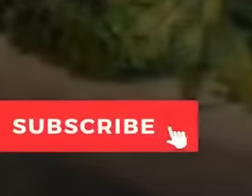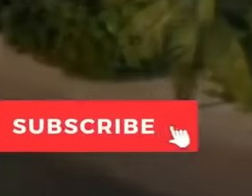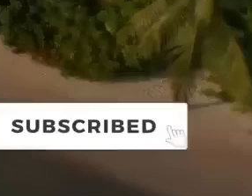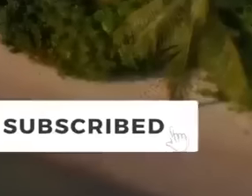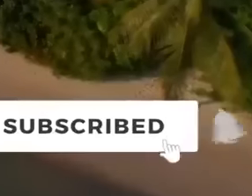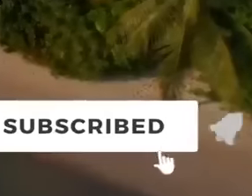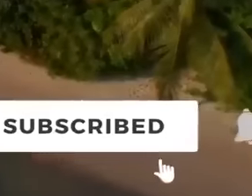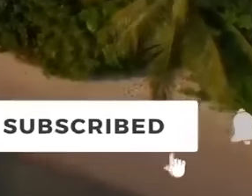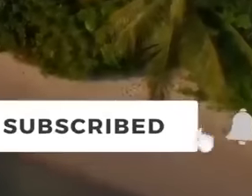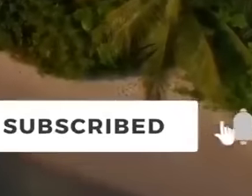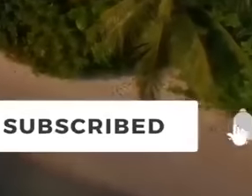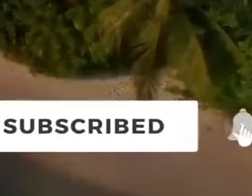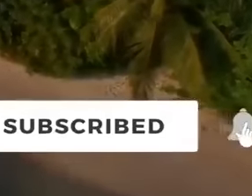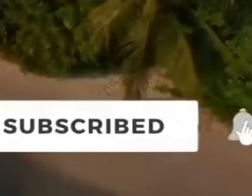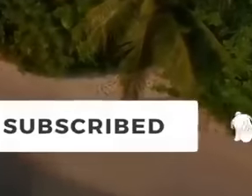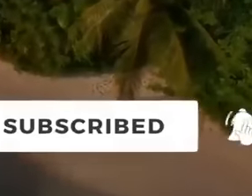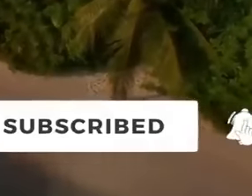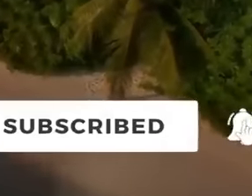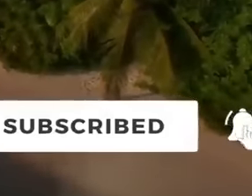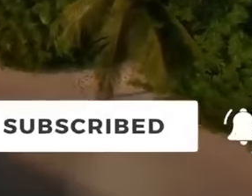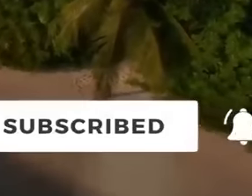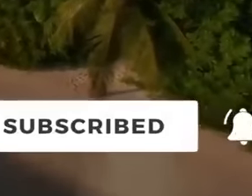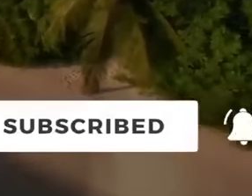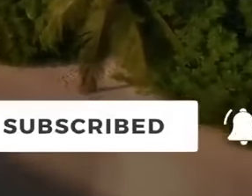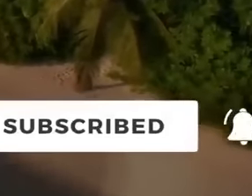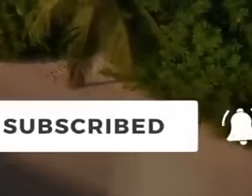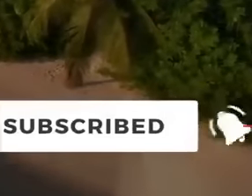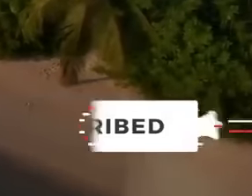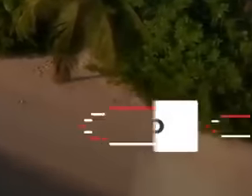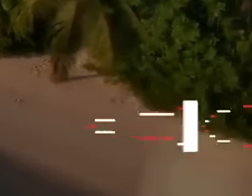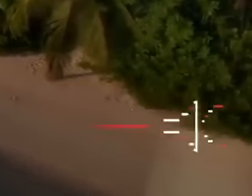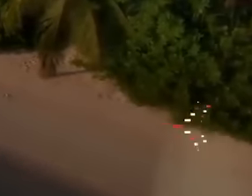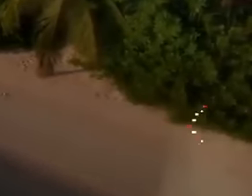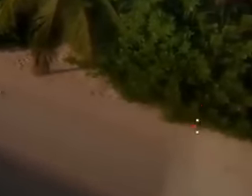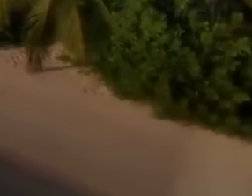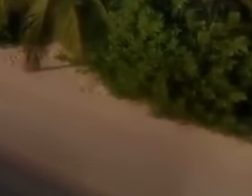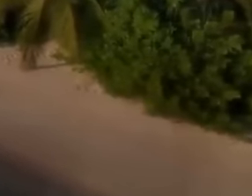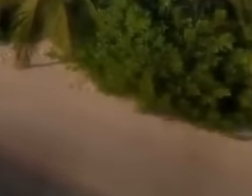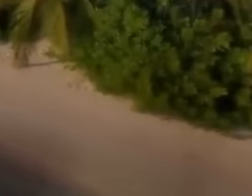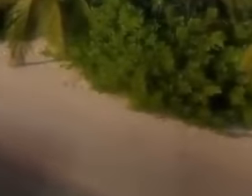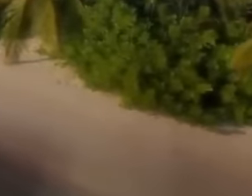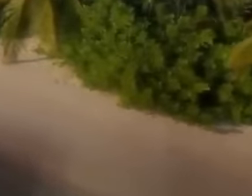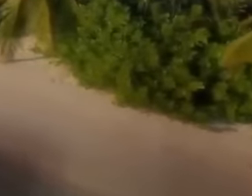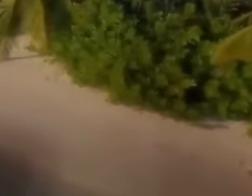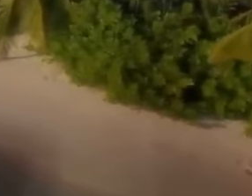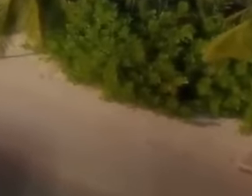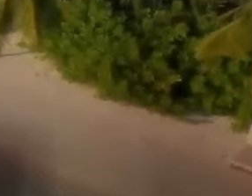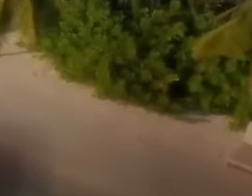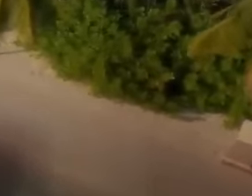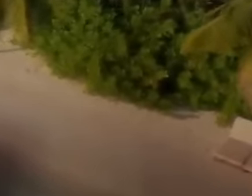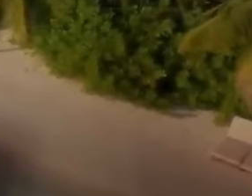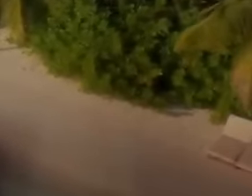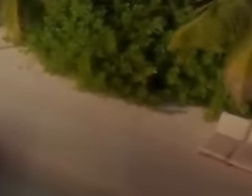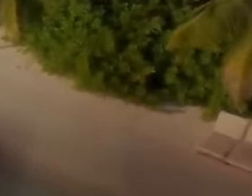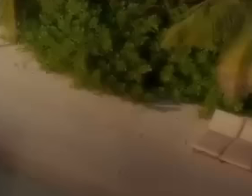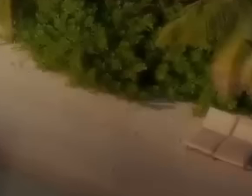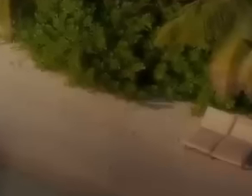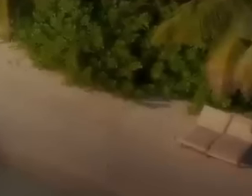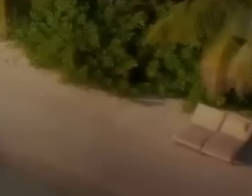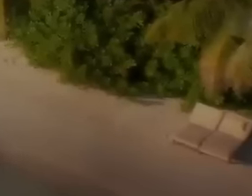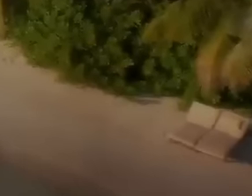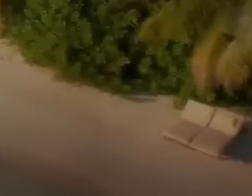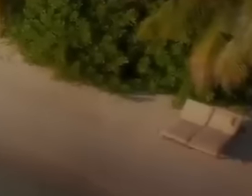How lovely is your dwelling place, O